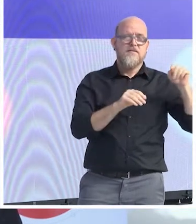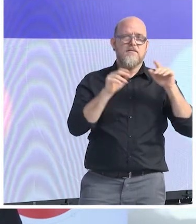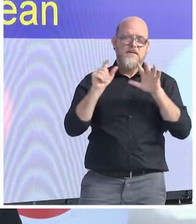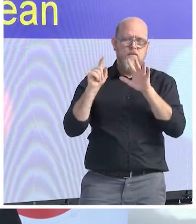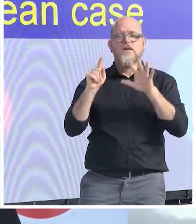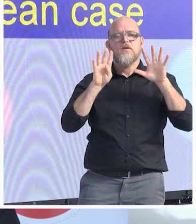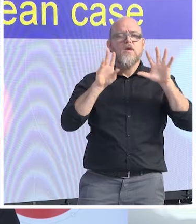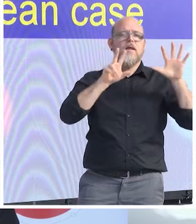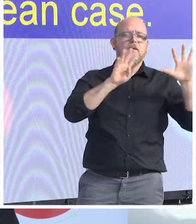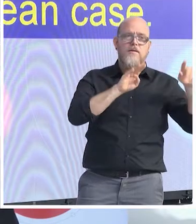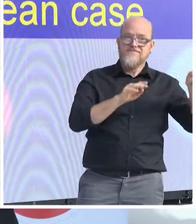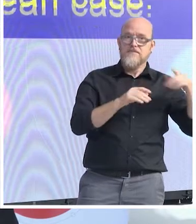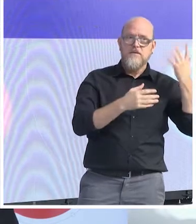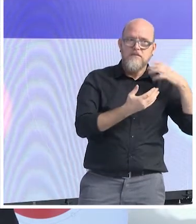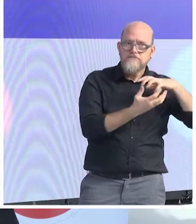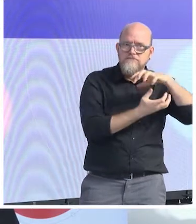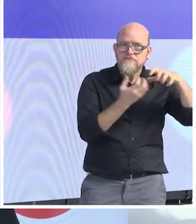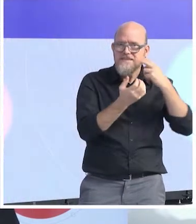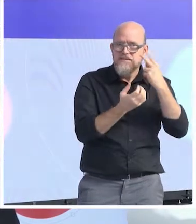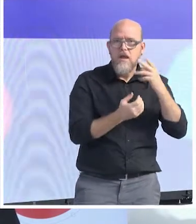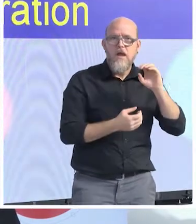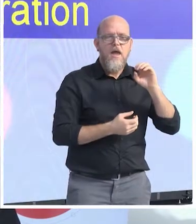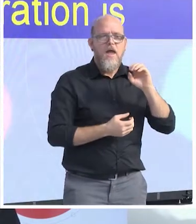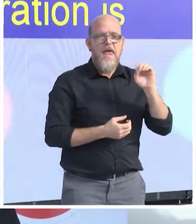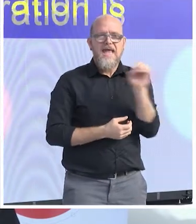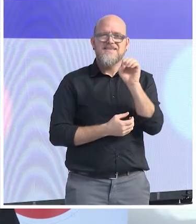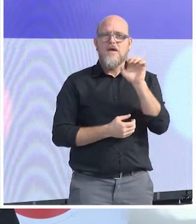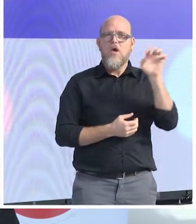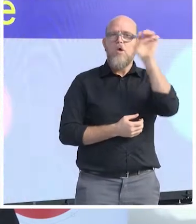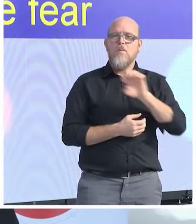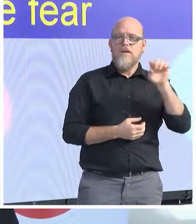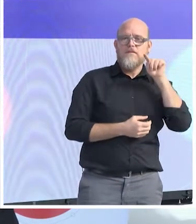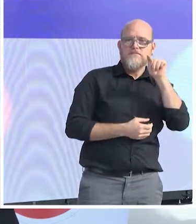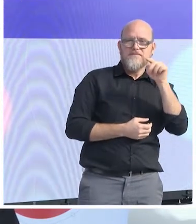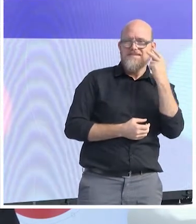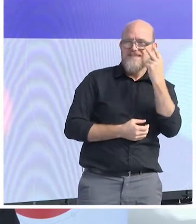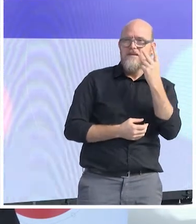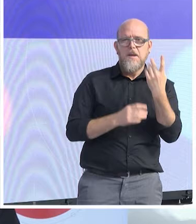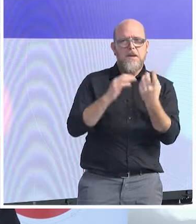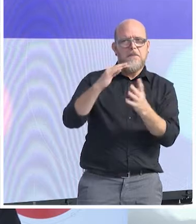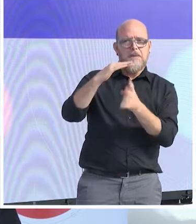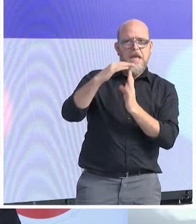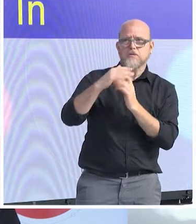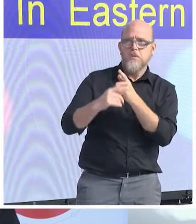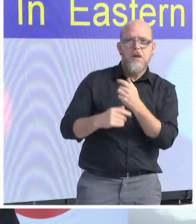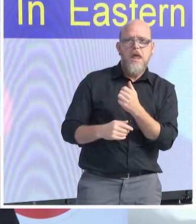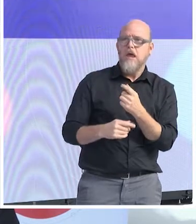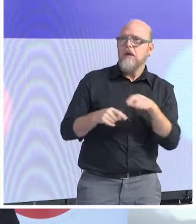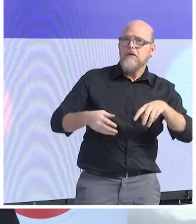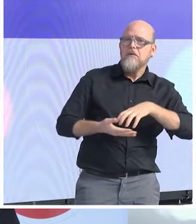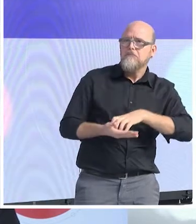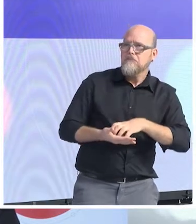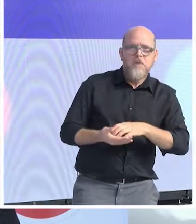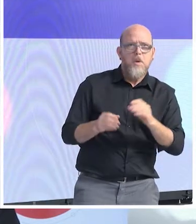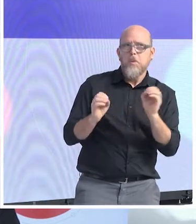Eastern Europe, migration is not so much about the fear of the people coming. In Eastern Europe, it's very much the trauma of the people